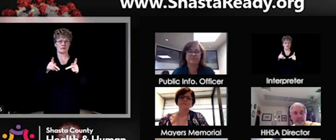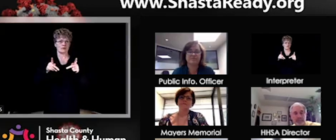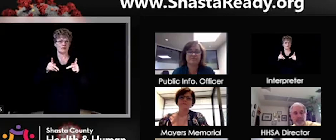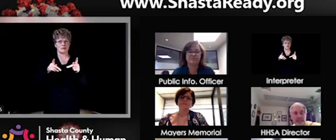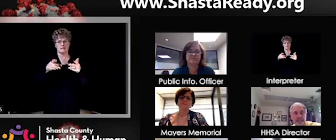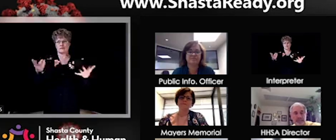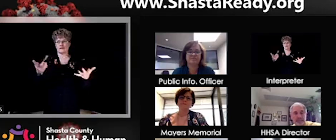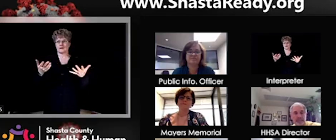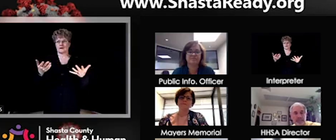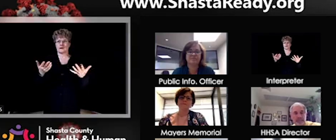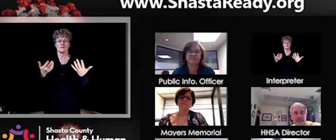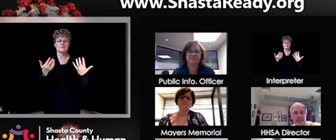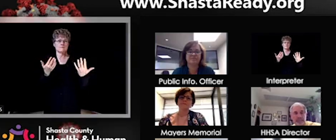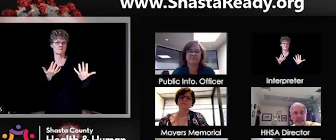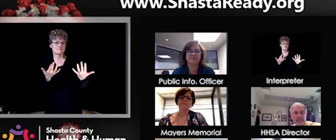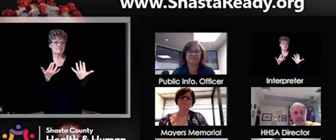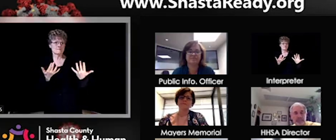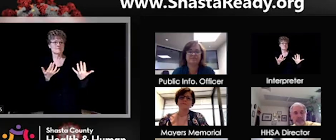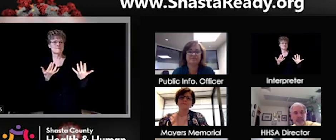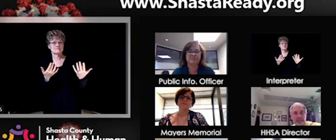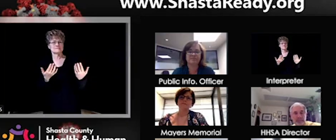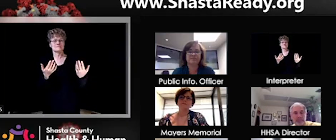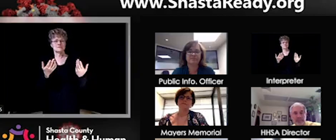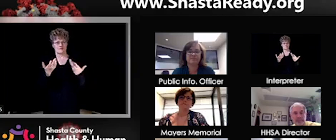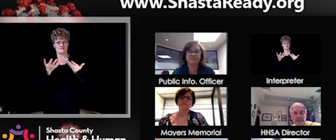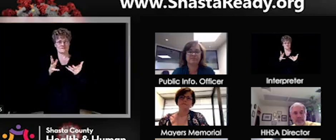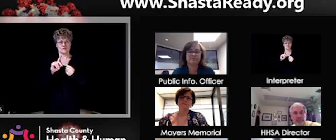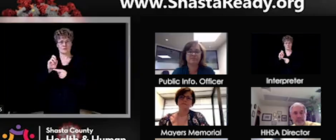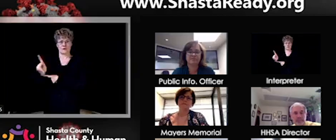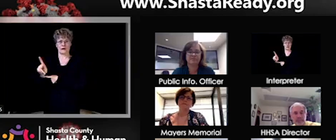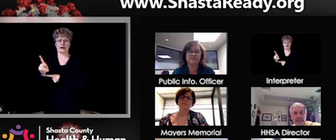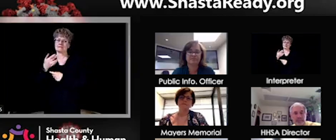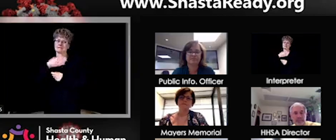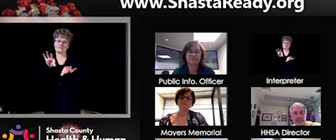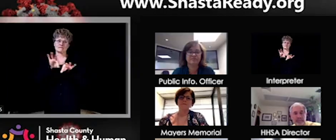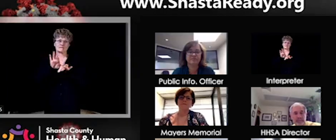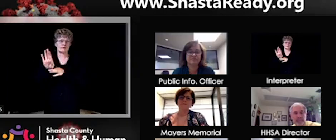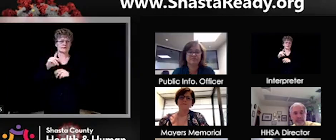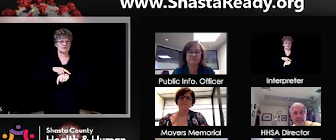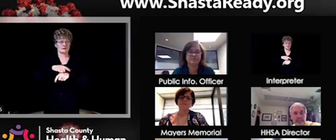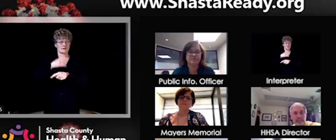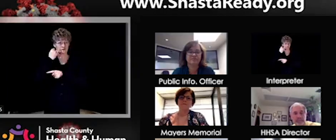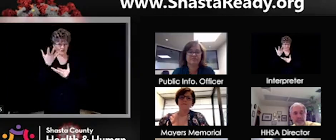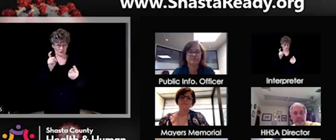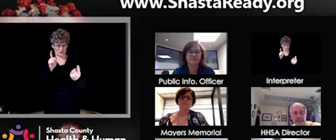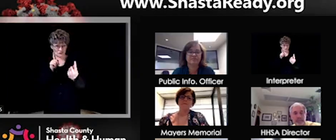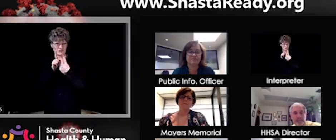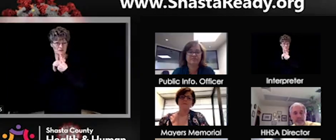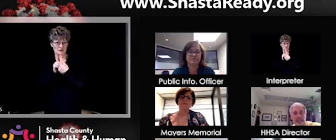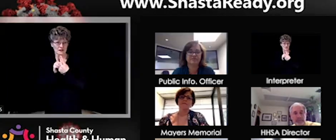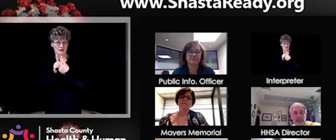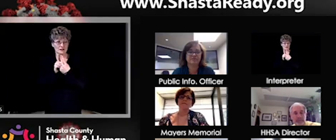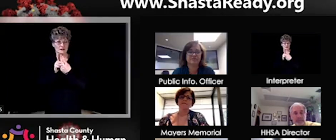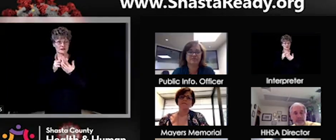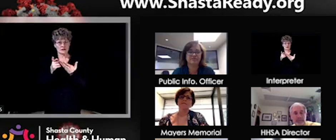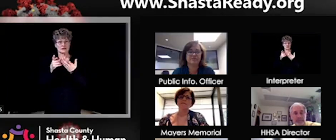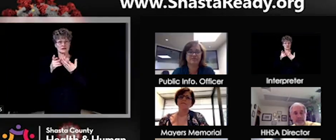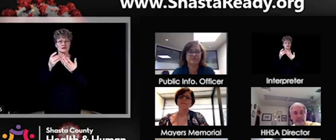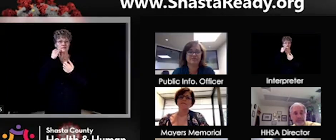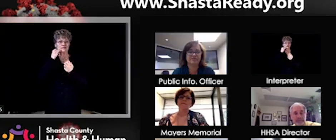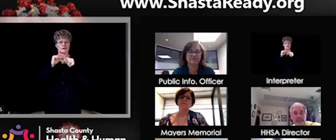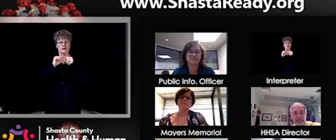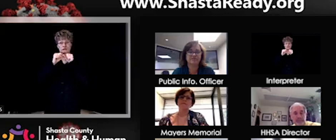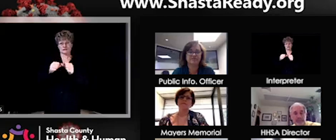of, uh, we have a lot of medical professionals on this and I value their time as well. And if we could keep this COVID, I can address,